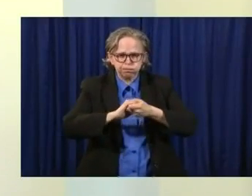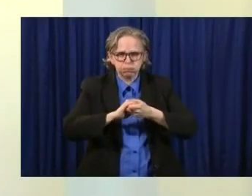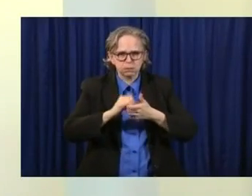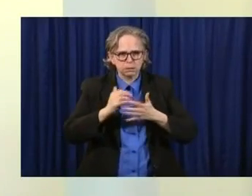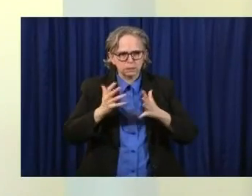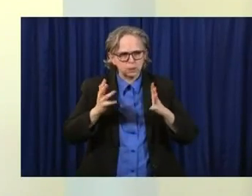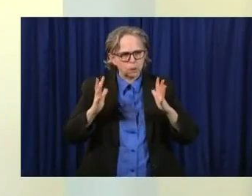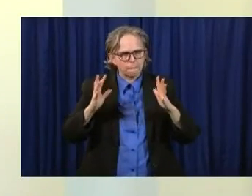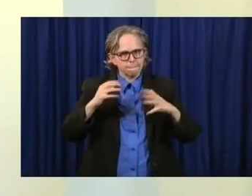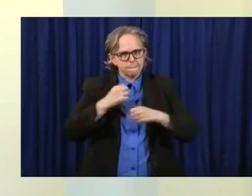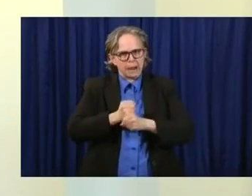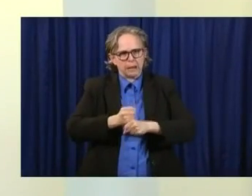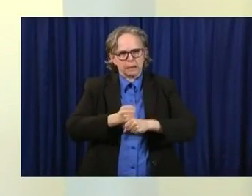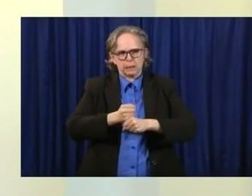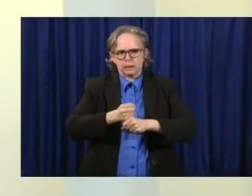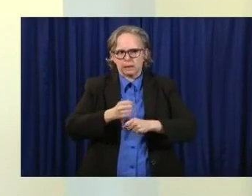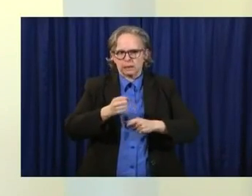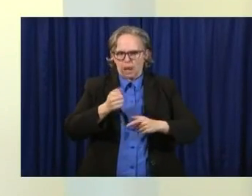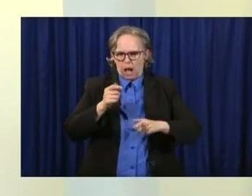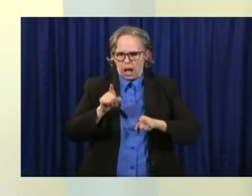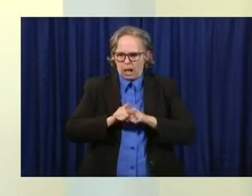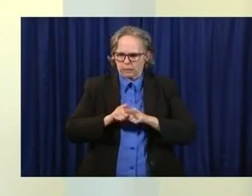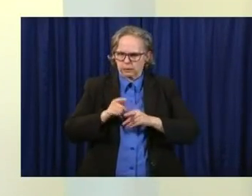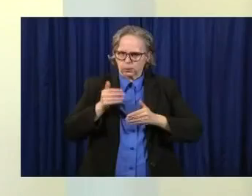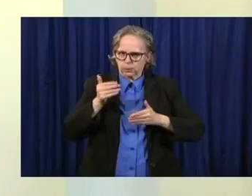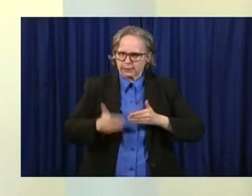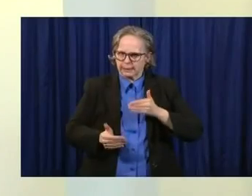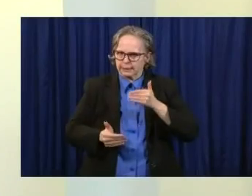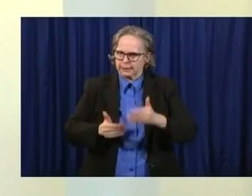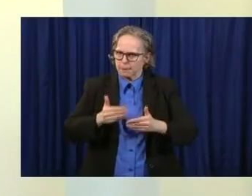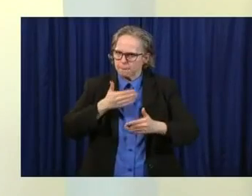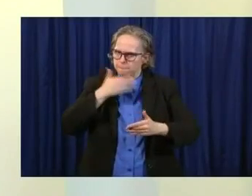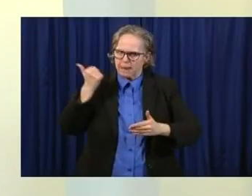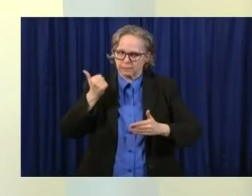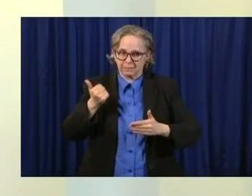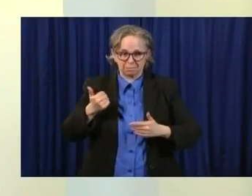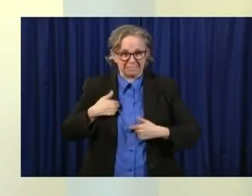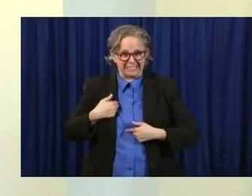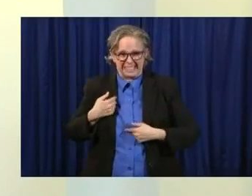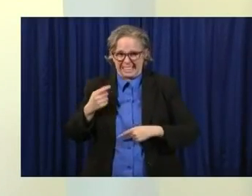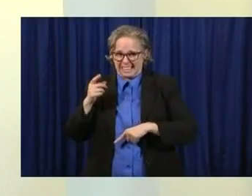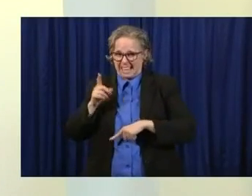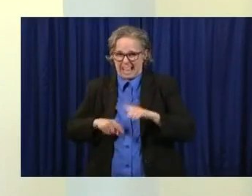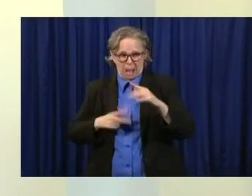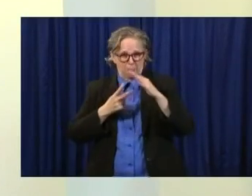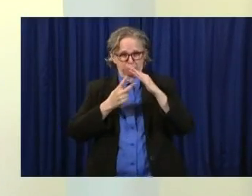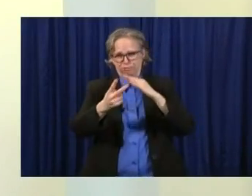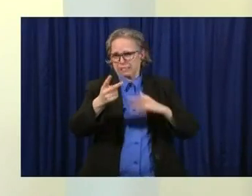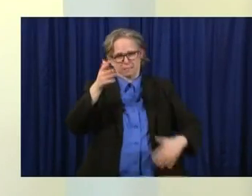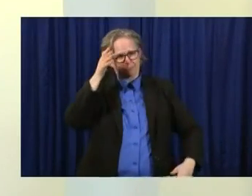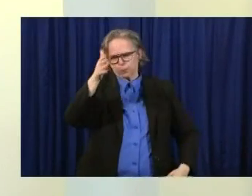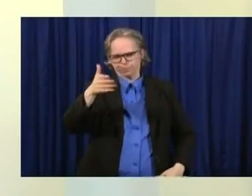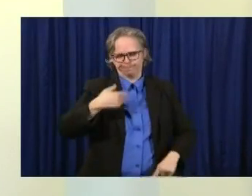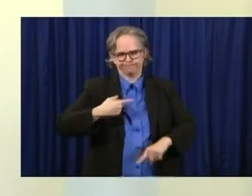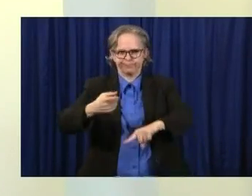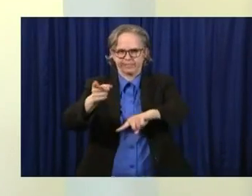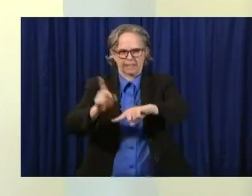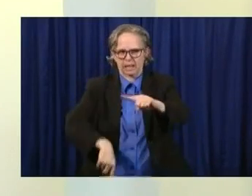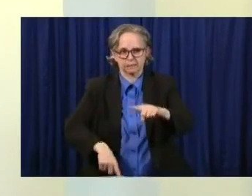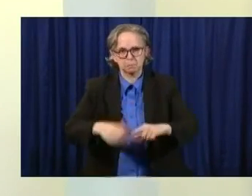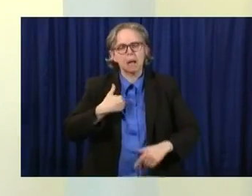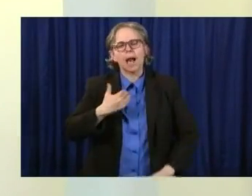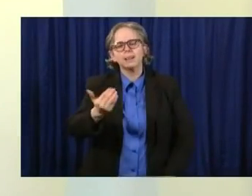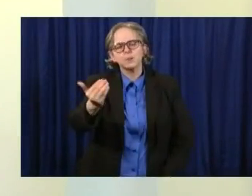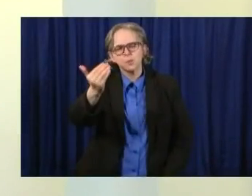forward. And that's what we'll do. So I cannot predict the future, but I do know as we get about, we'll see